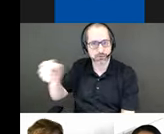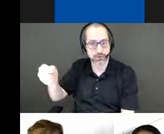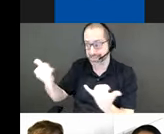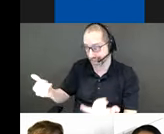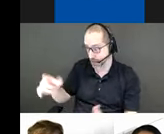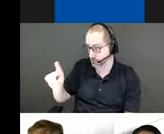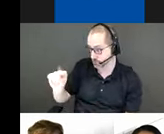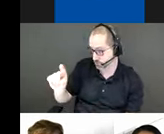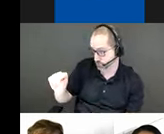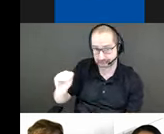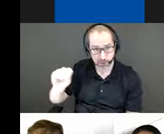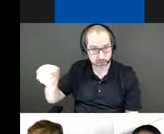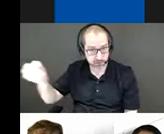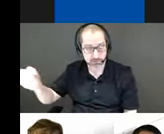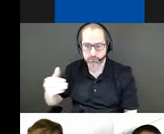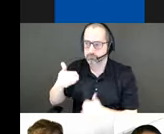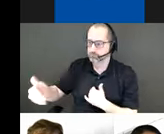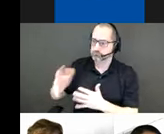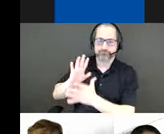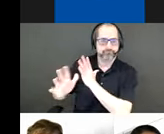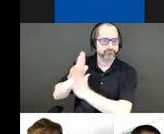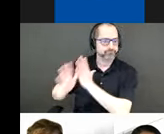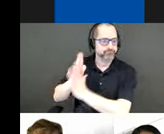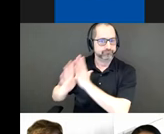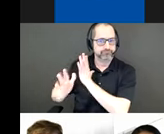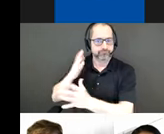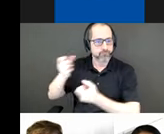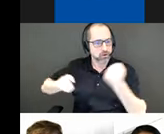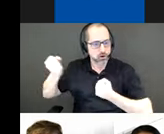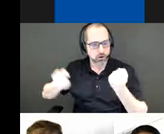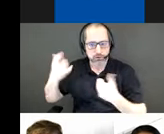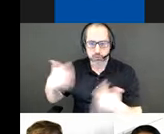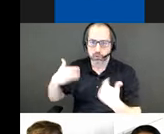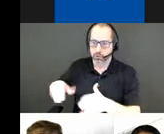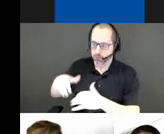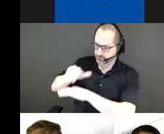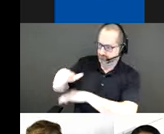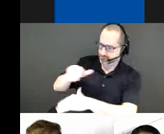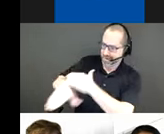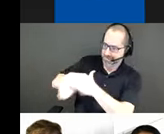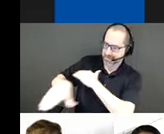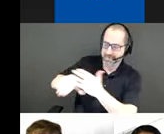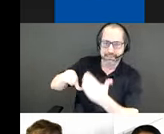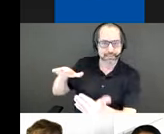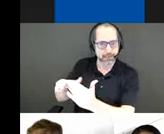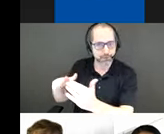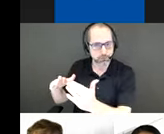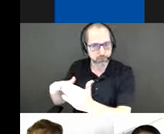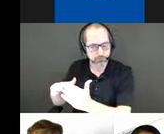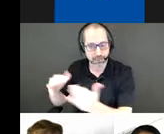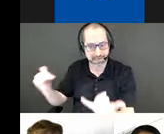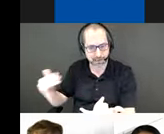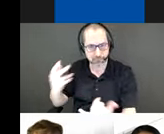dominated the landscape as access to downtown core became essential. We're now seeing a major shift.